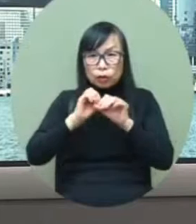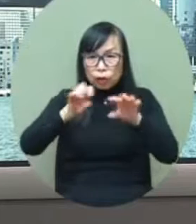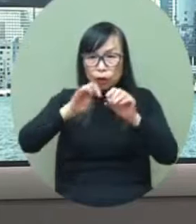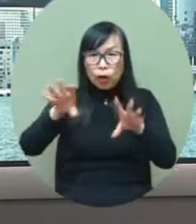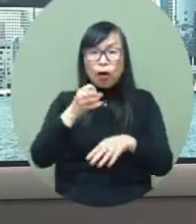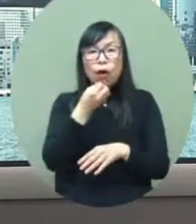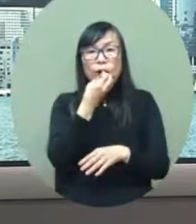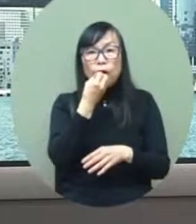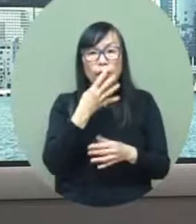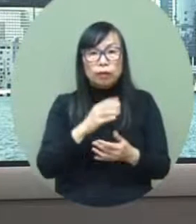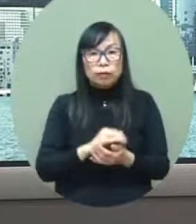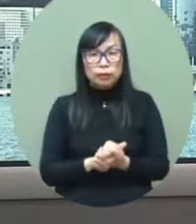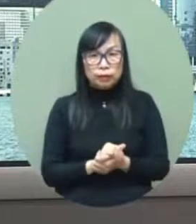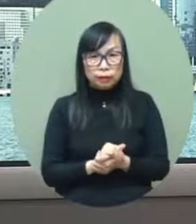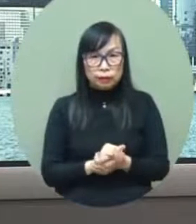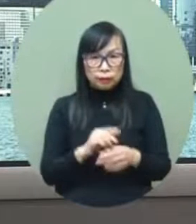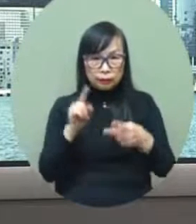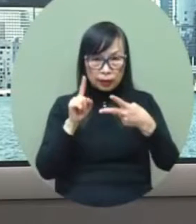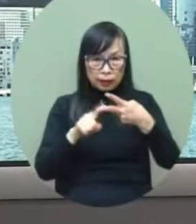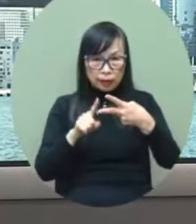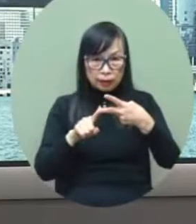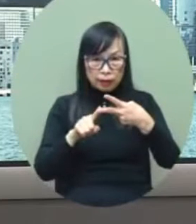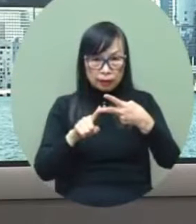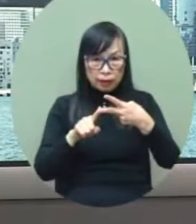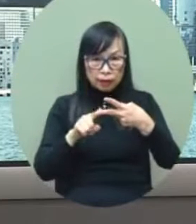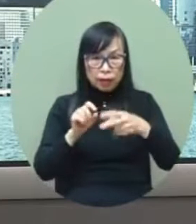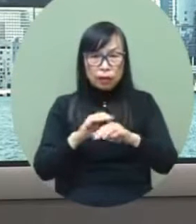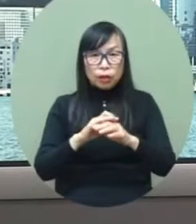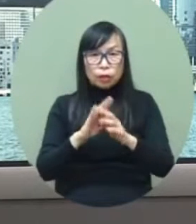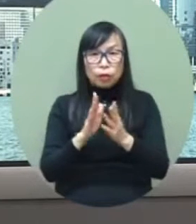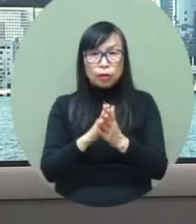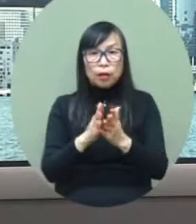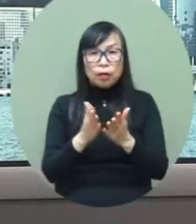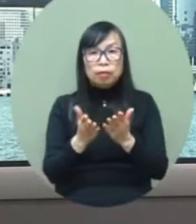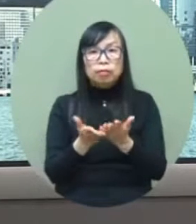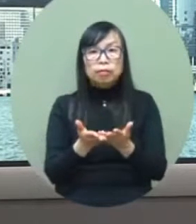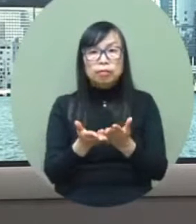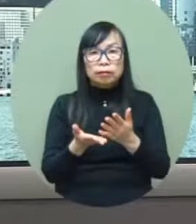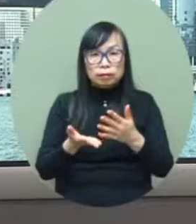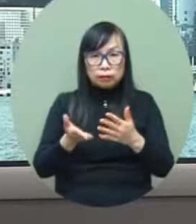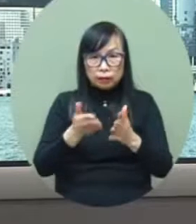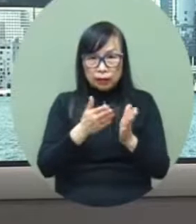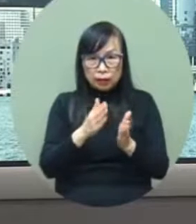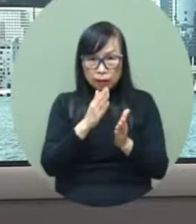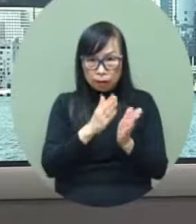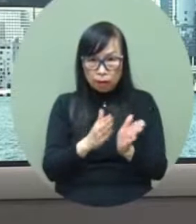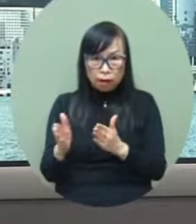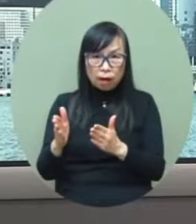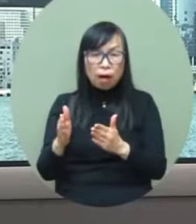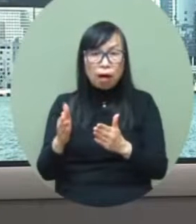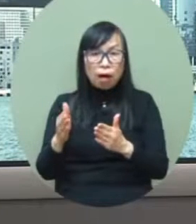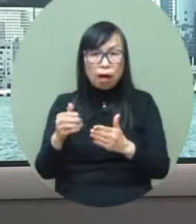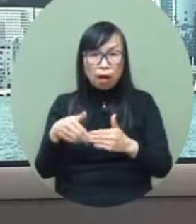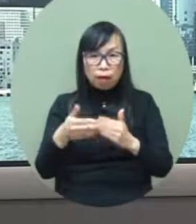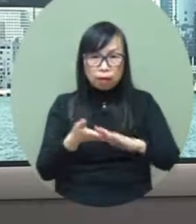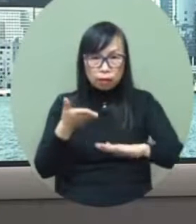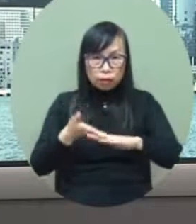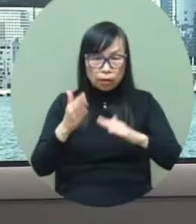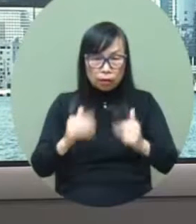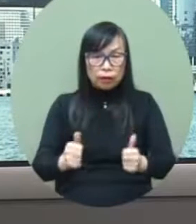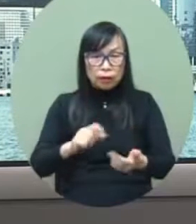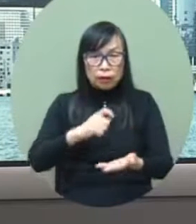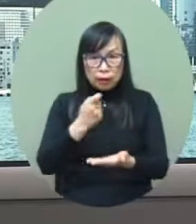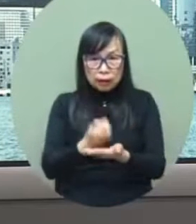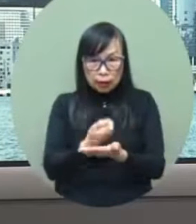we will be promoting hong kong to overseas on all fronts secondly we're going to plan for full